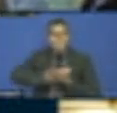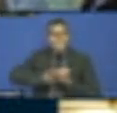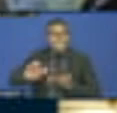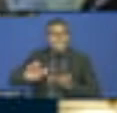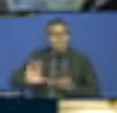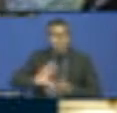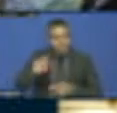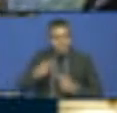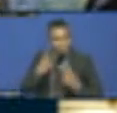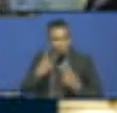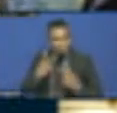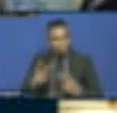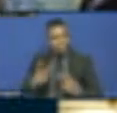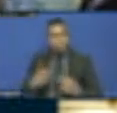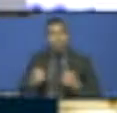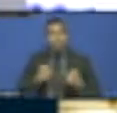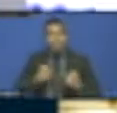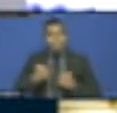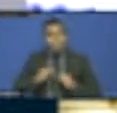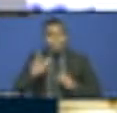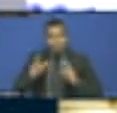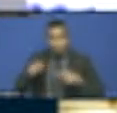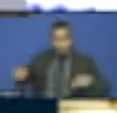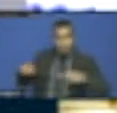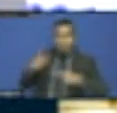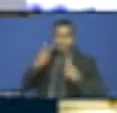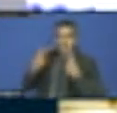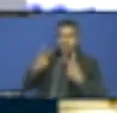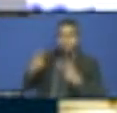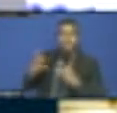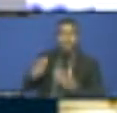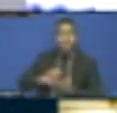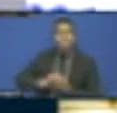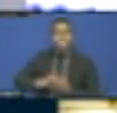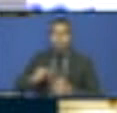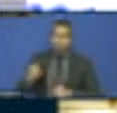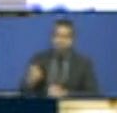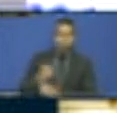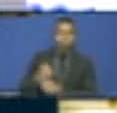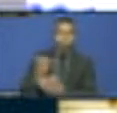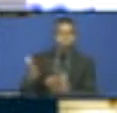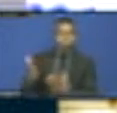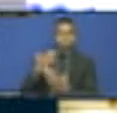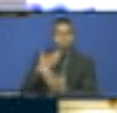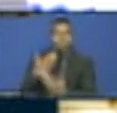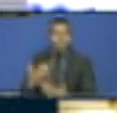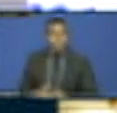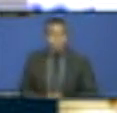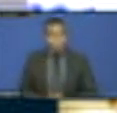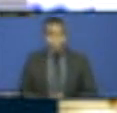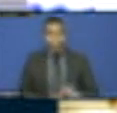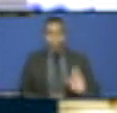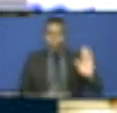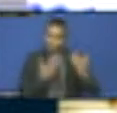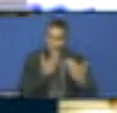I thank you. Thank you. I'm sorry I had to cut you. were actually very powerful in your statement. I think I saw